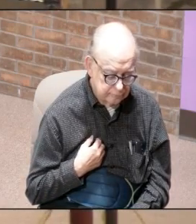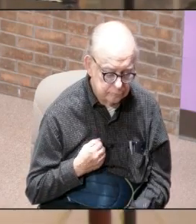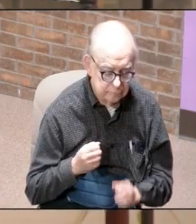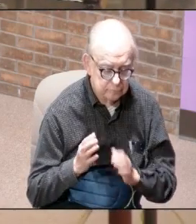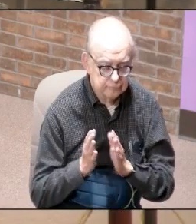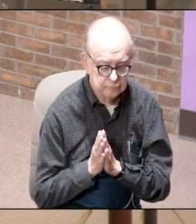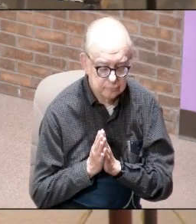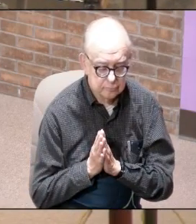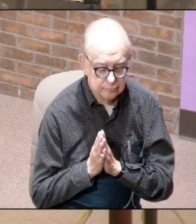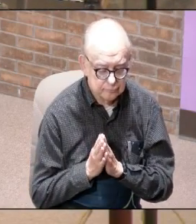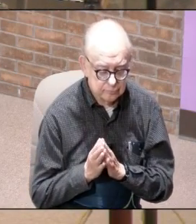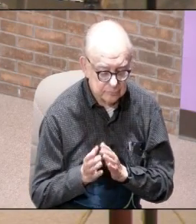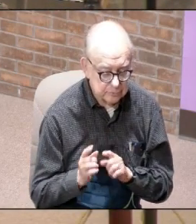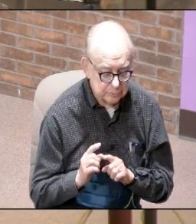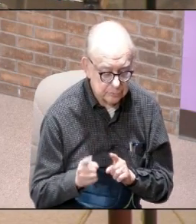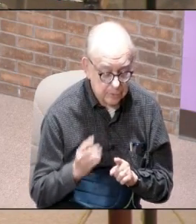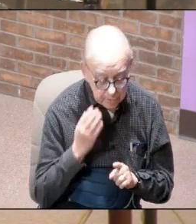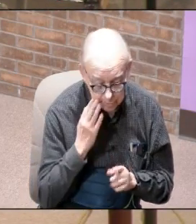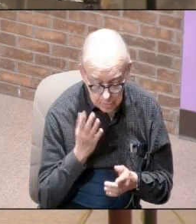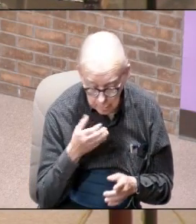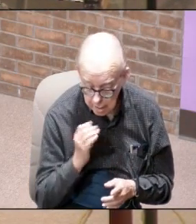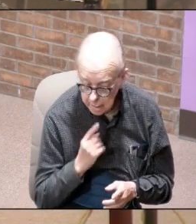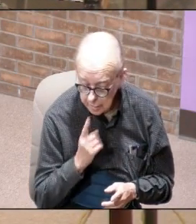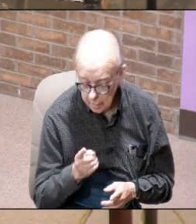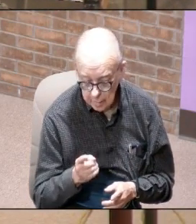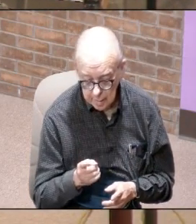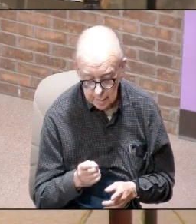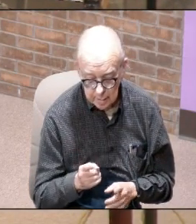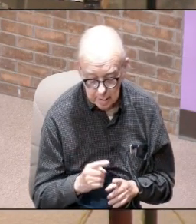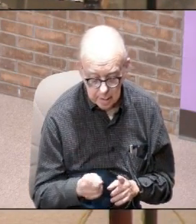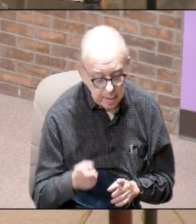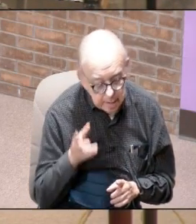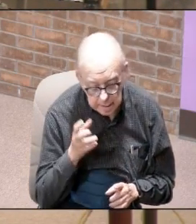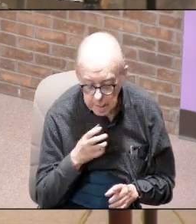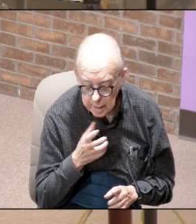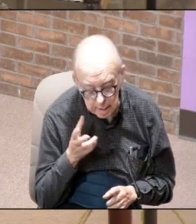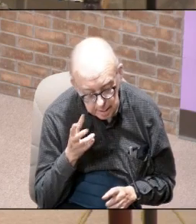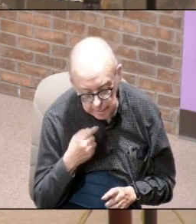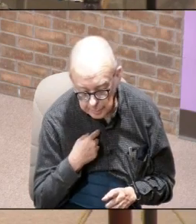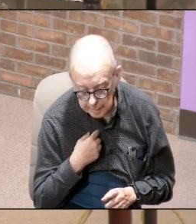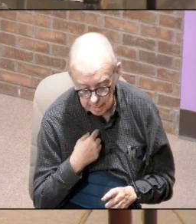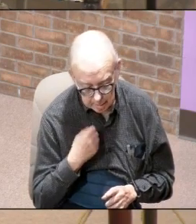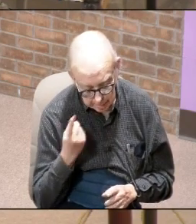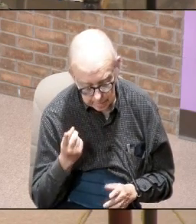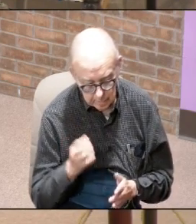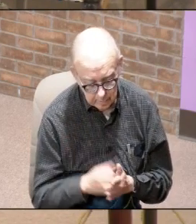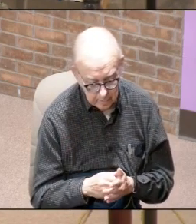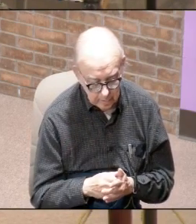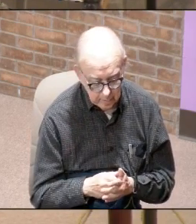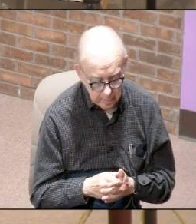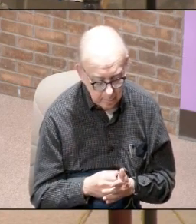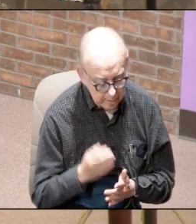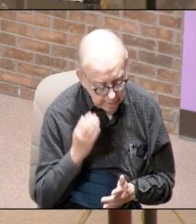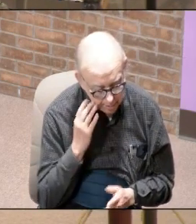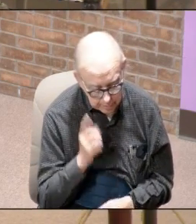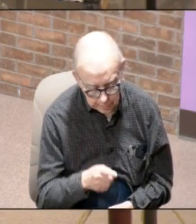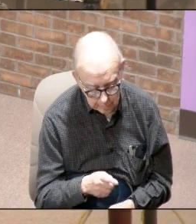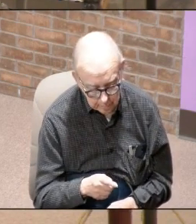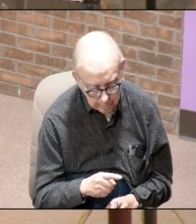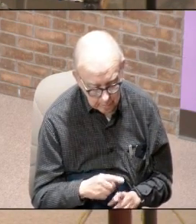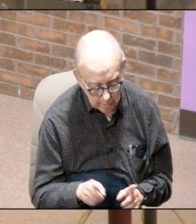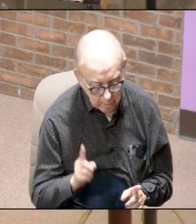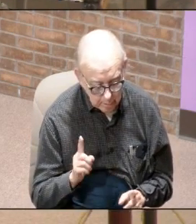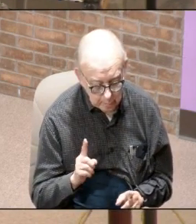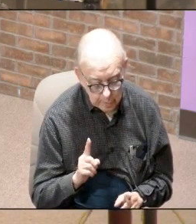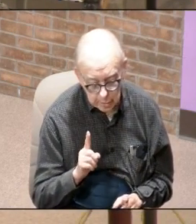know God no but he knows me no that's not the point I understand he knows you but the question is